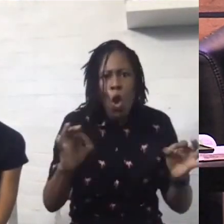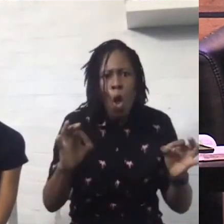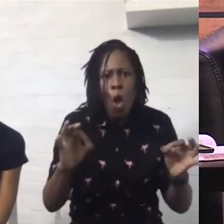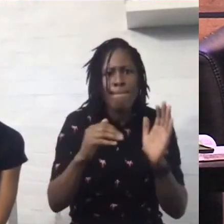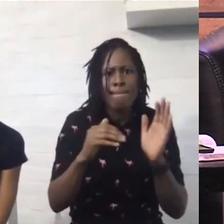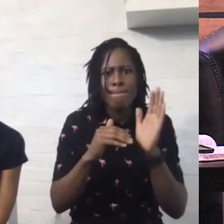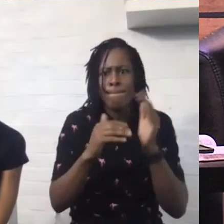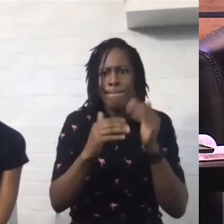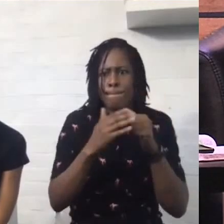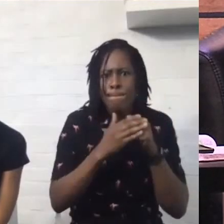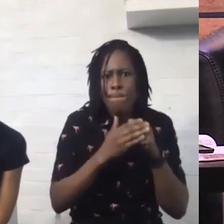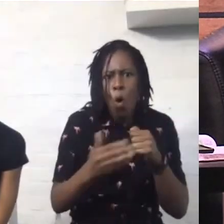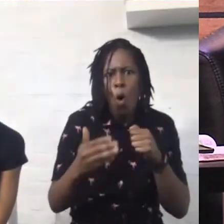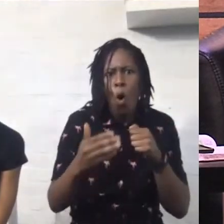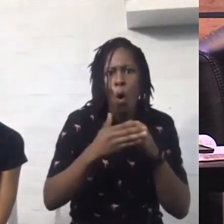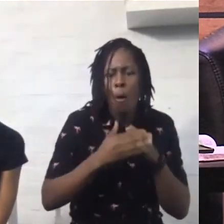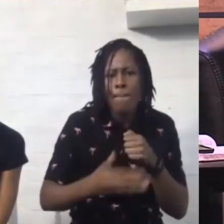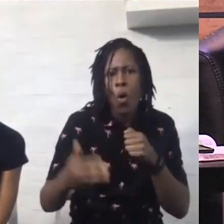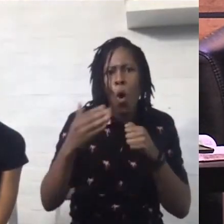hum together.